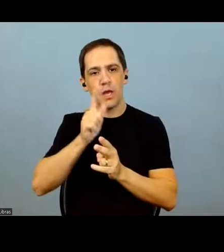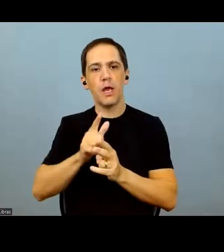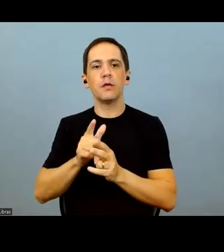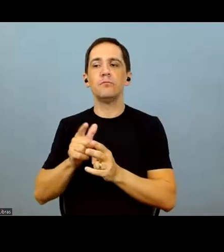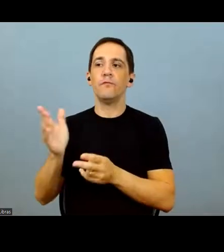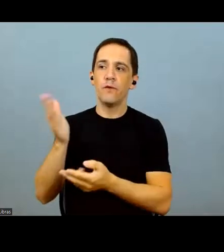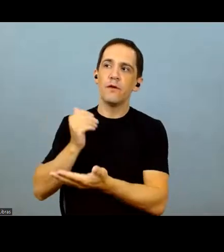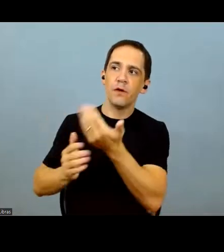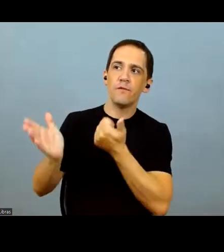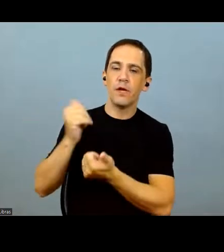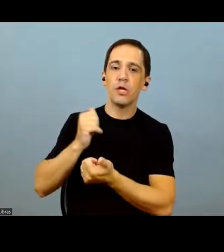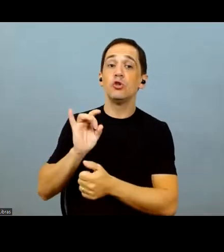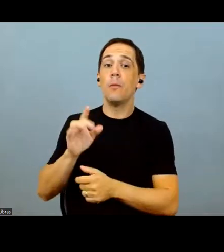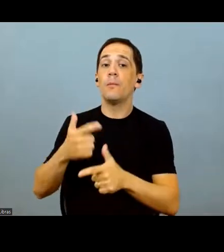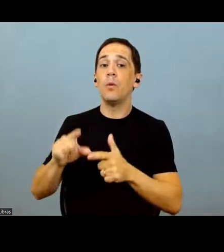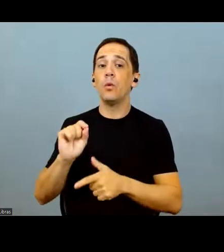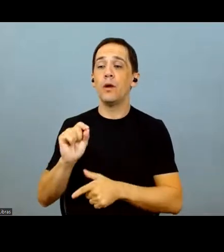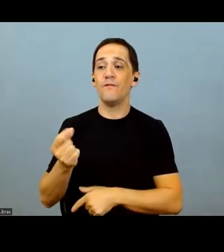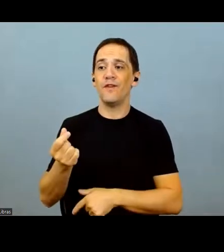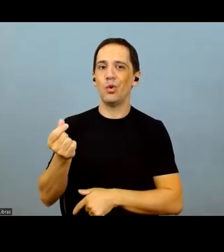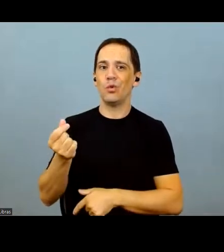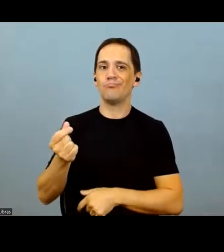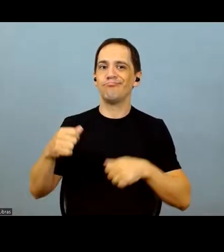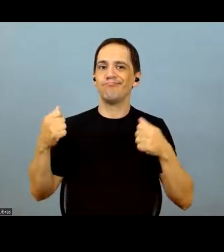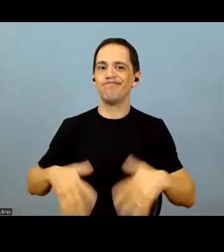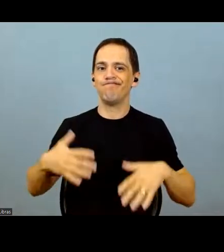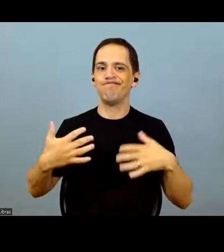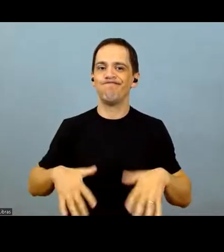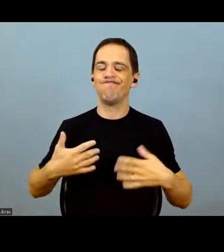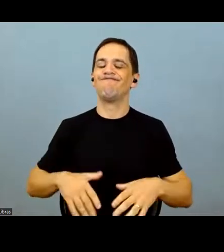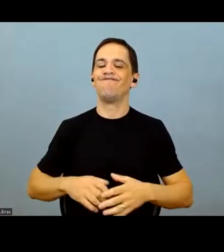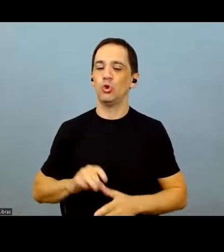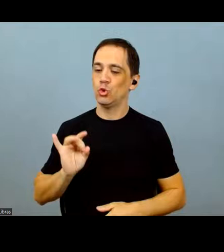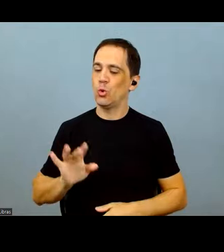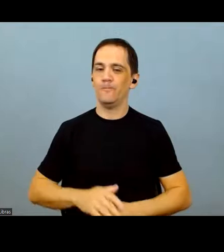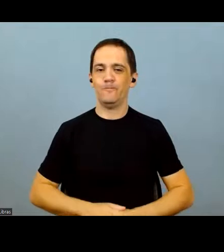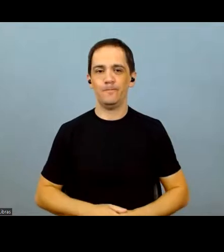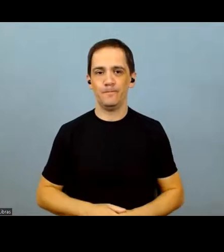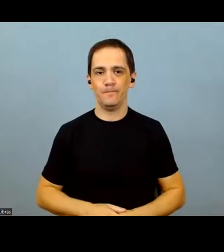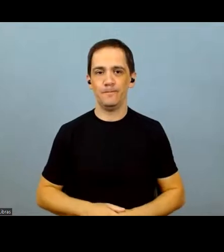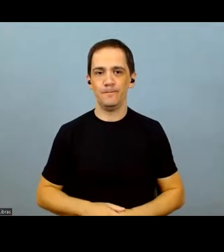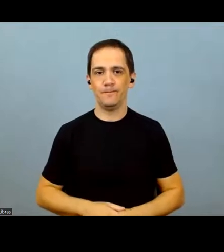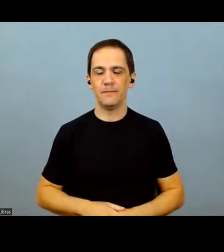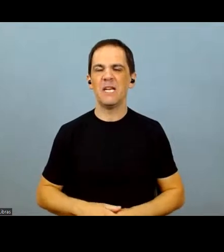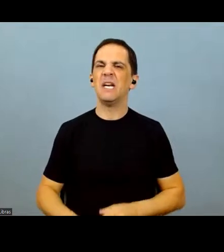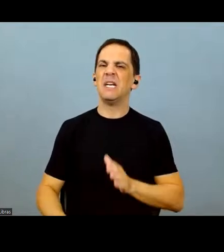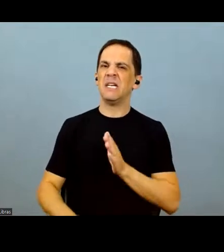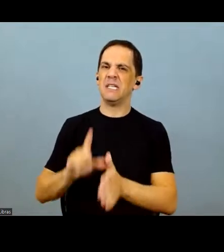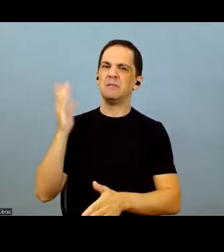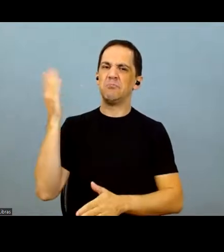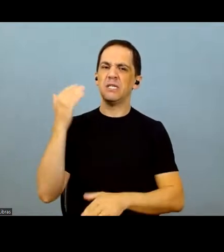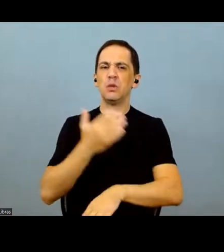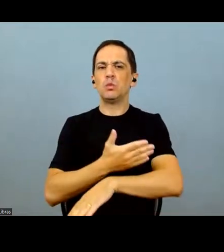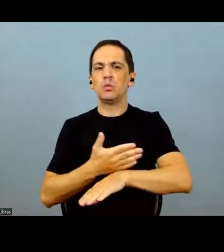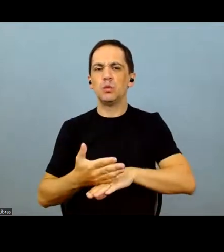The problem is the prices fertilizers fetching. We used to have